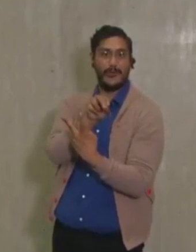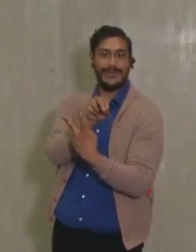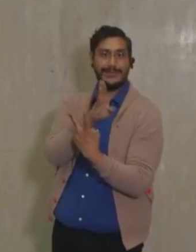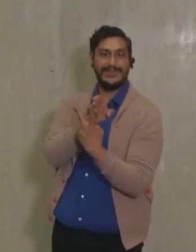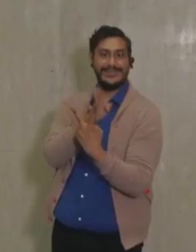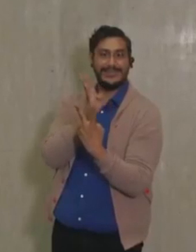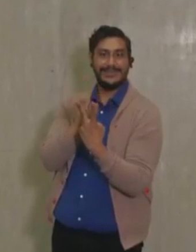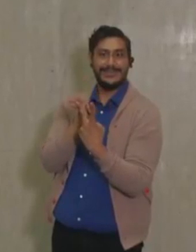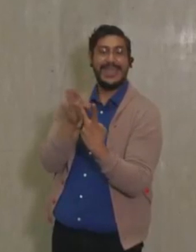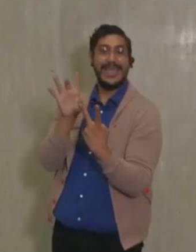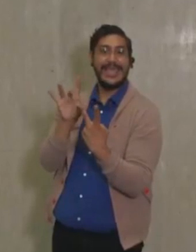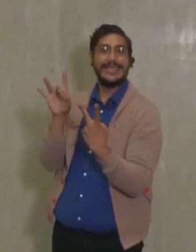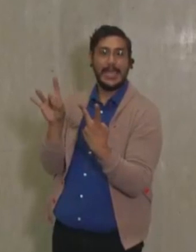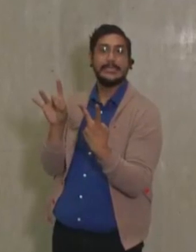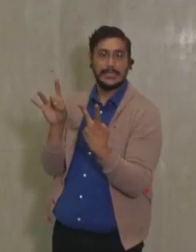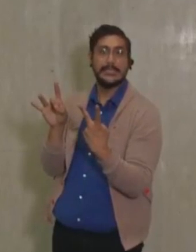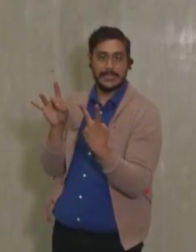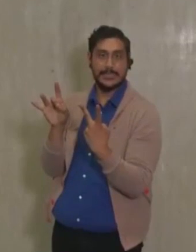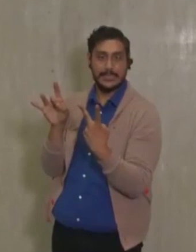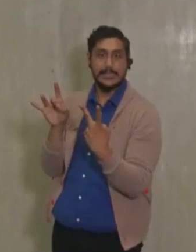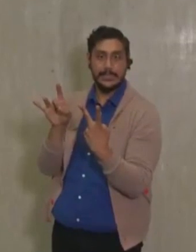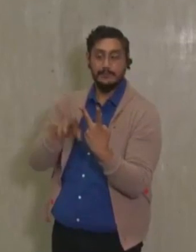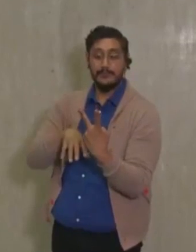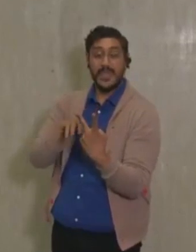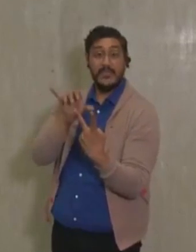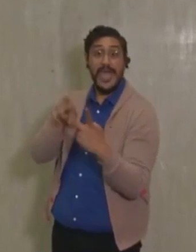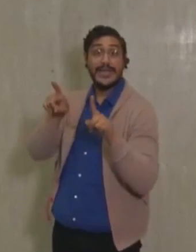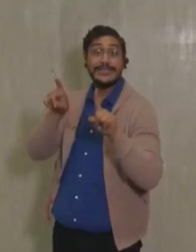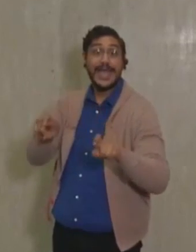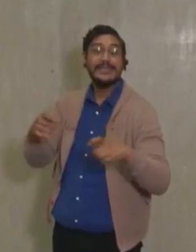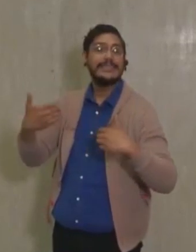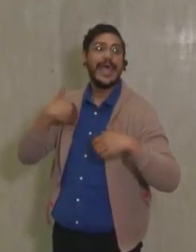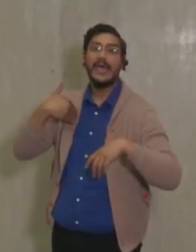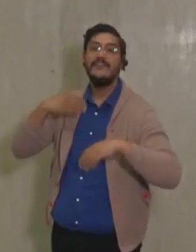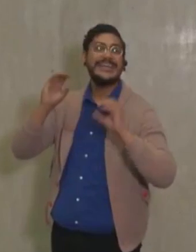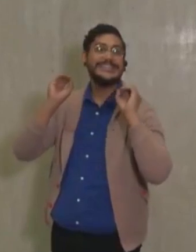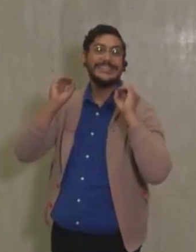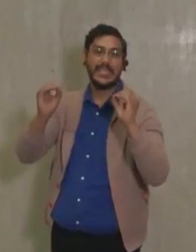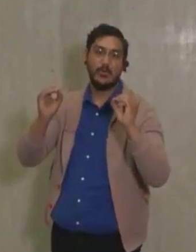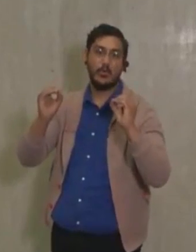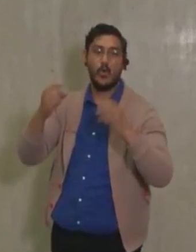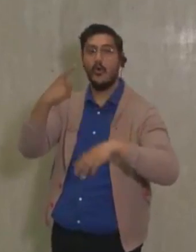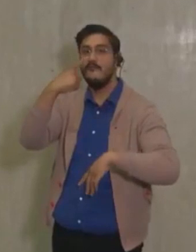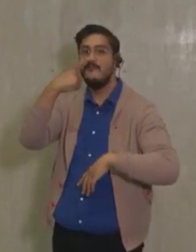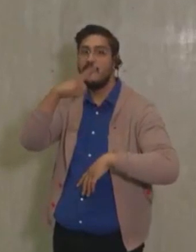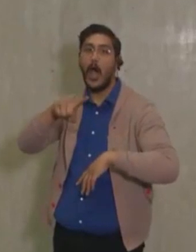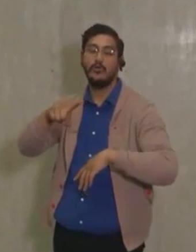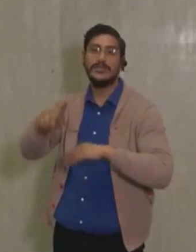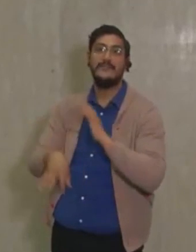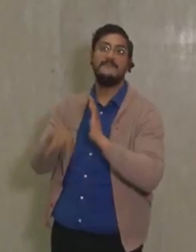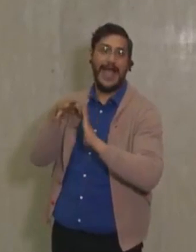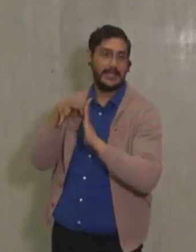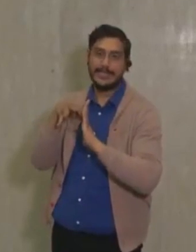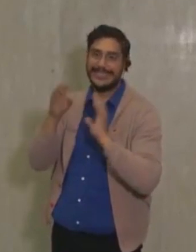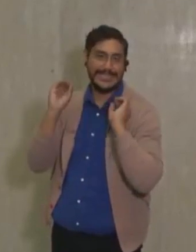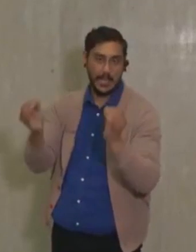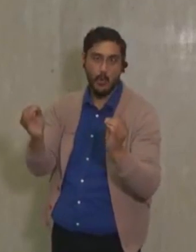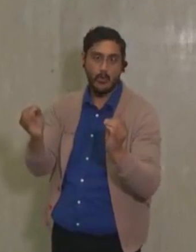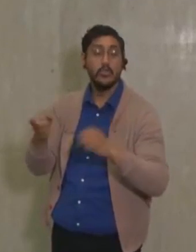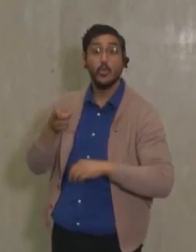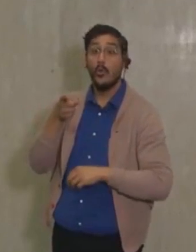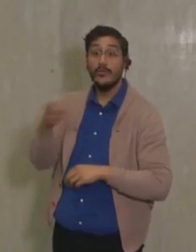the next sample was 88. And the test had zero false positives in those. So it had a specificity of